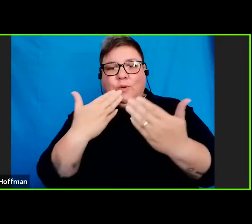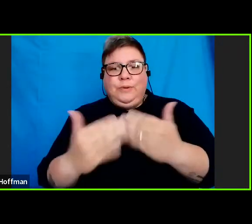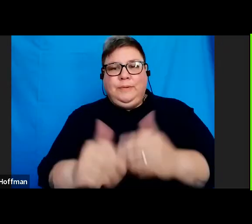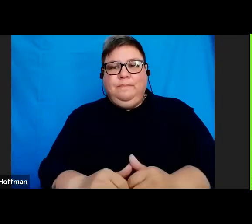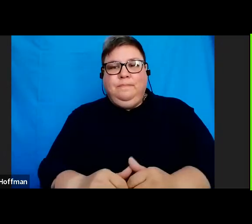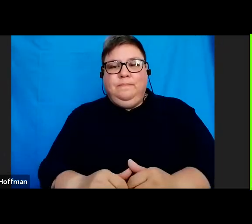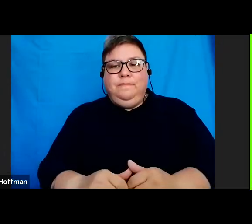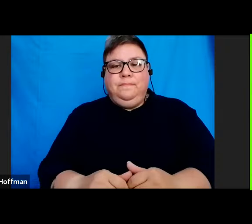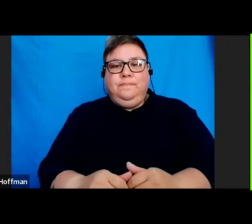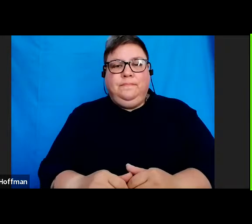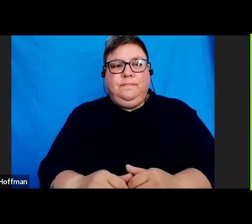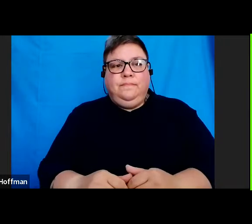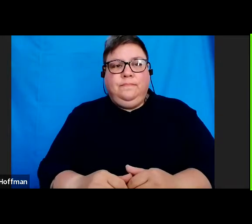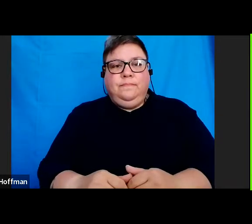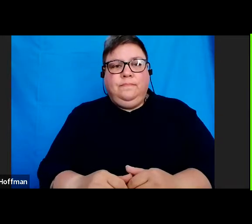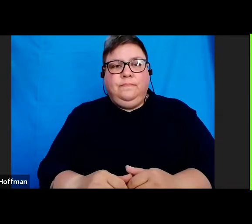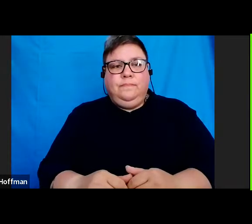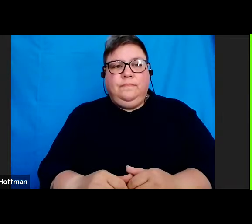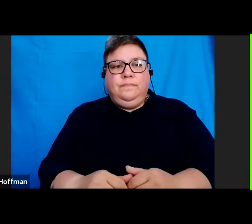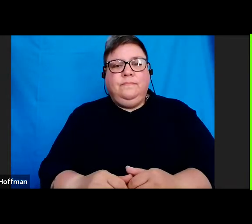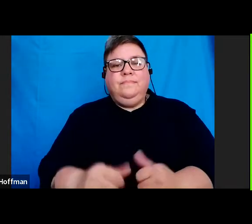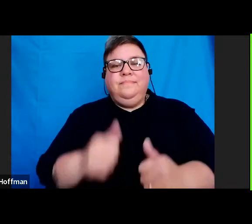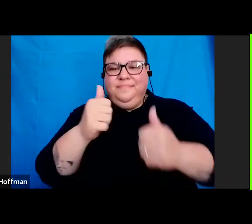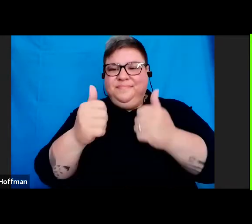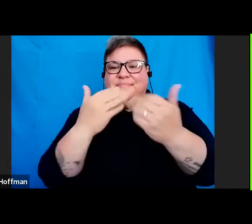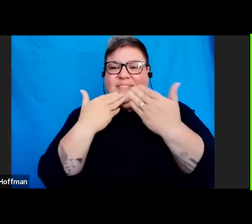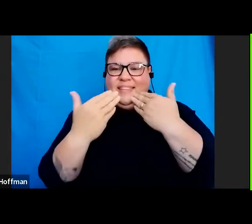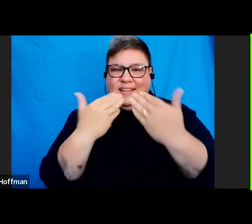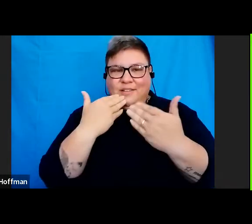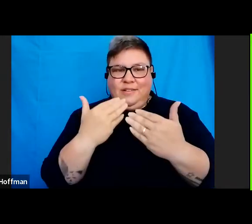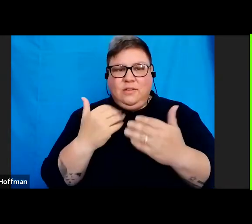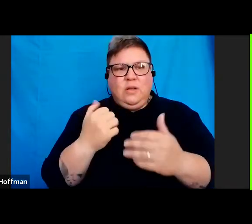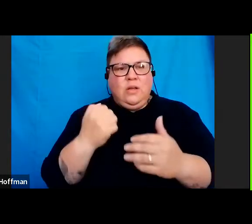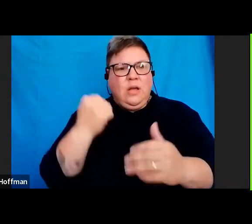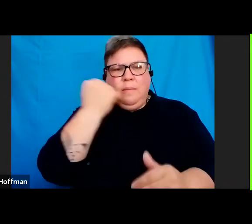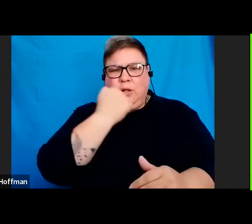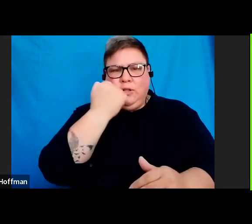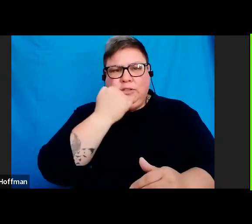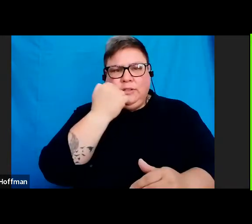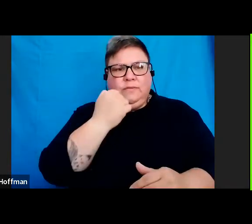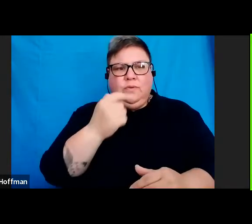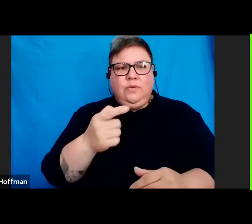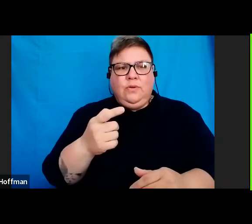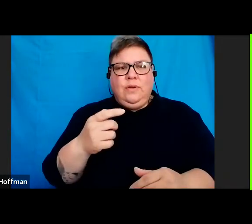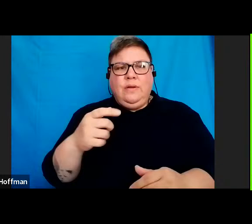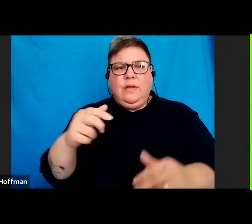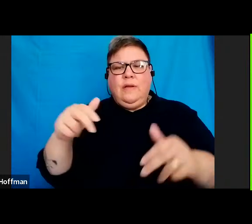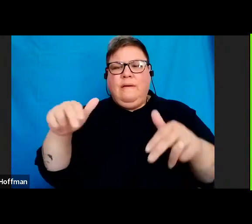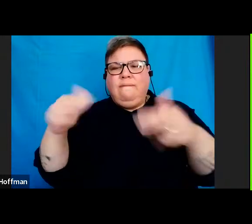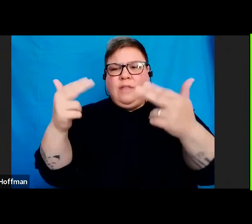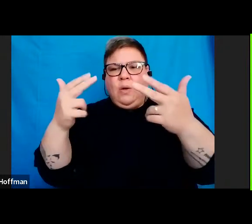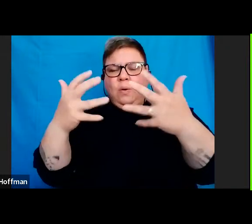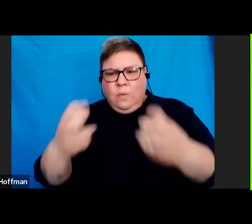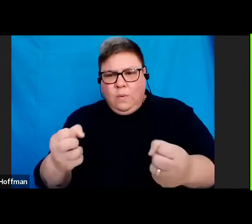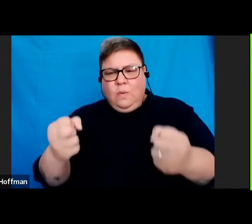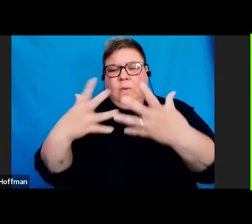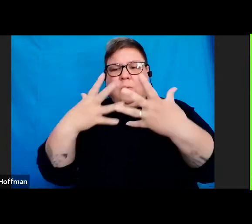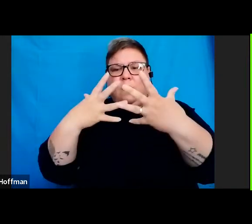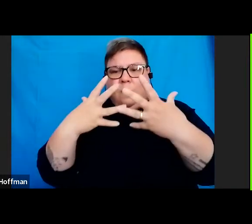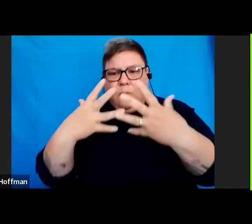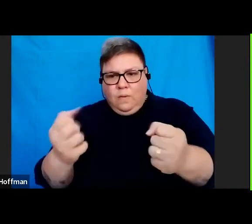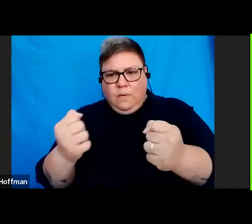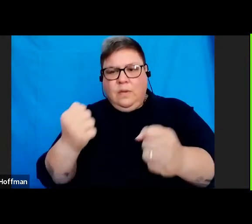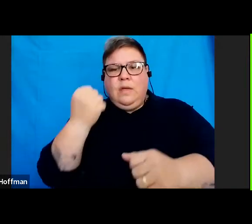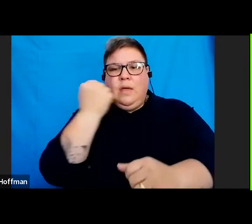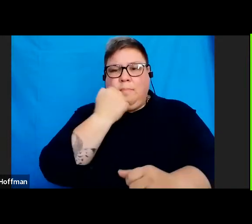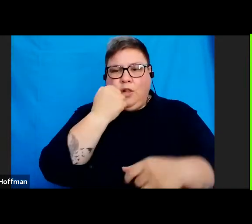Thank you. Apologies, ladies and gentlemen, for the video not showing there. Thank you, Lindsay and Ayanda, for such an